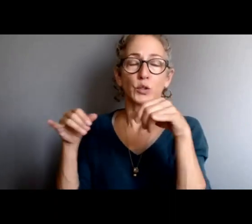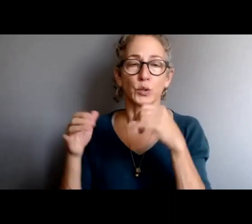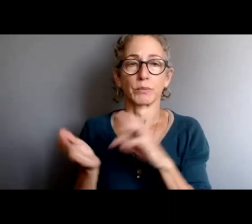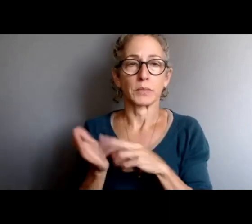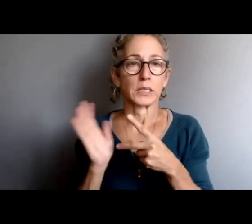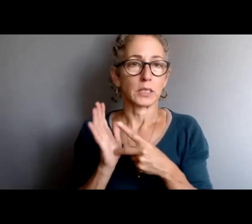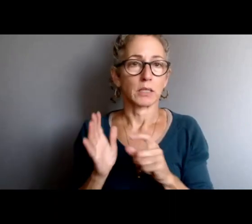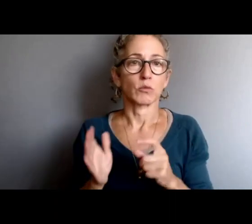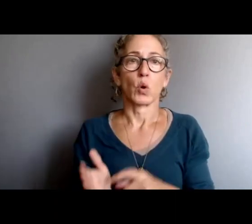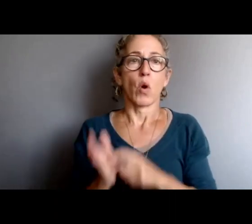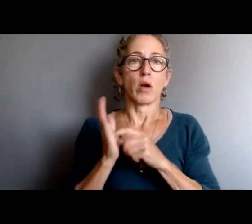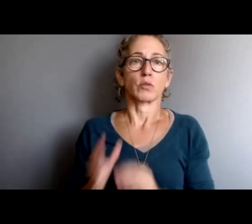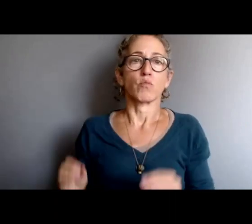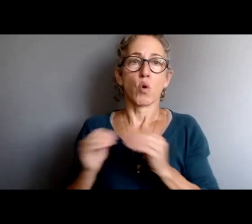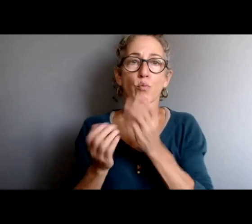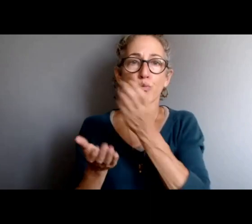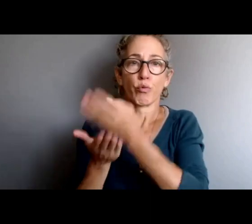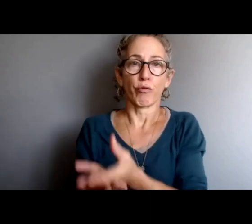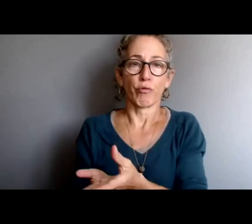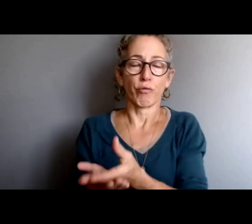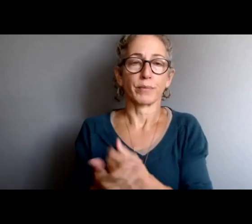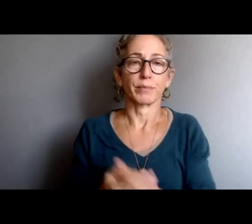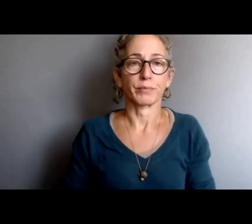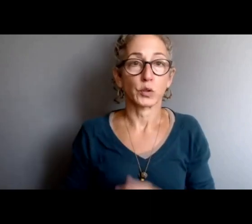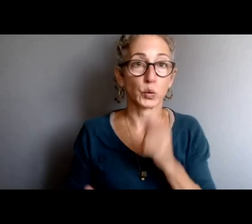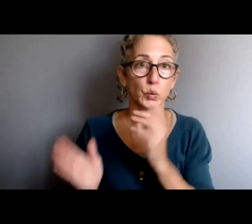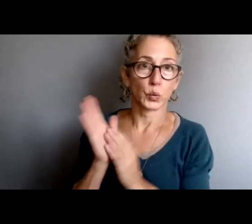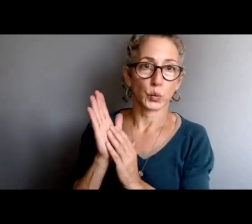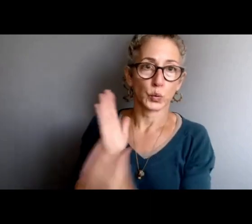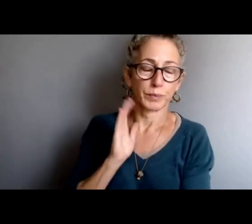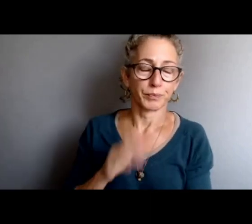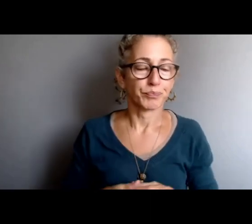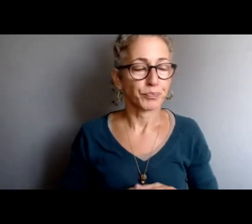Great. Thank you so much, Chief. Another question is,